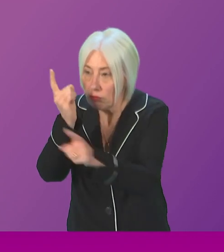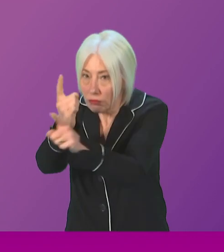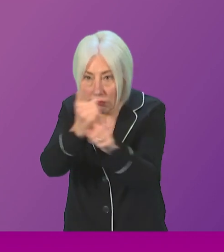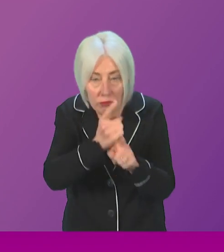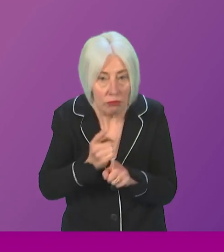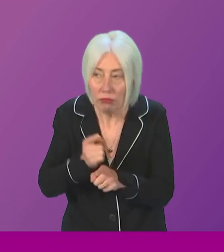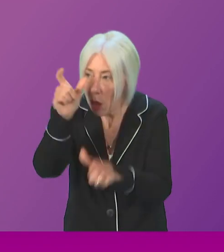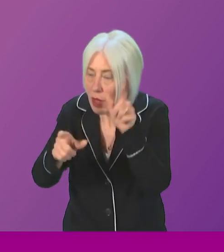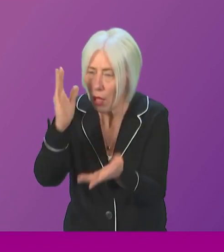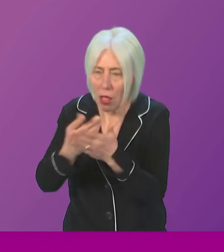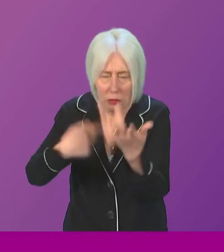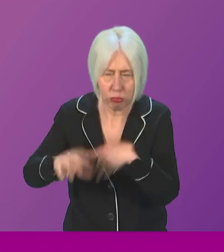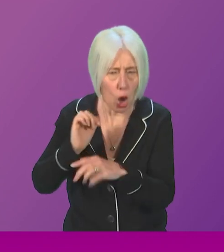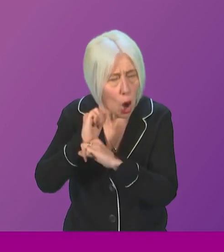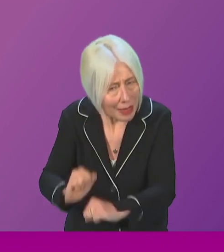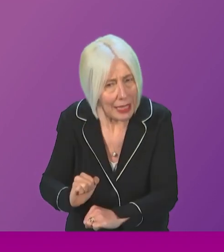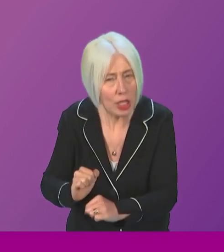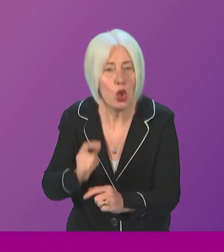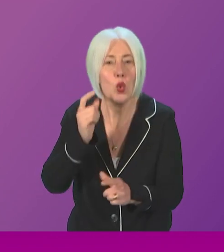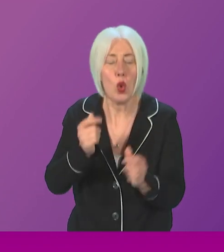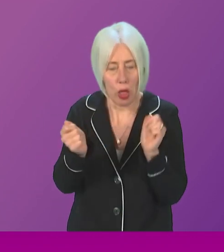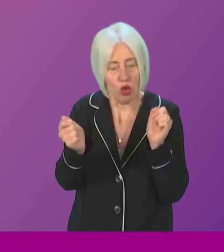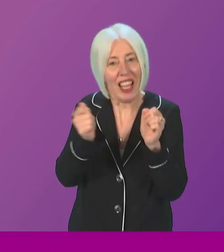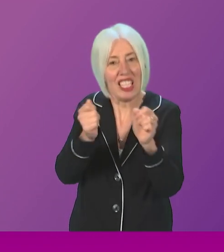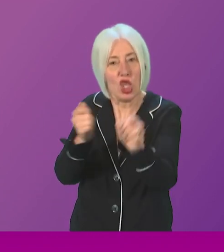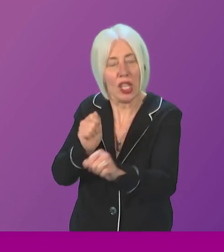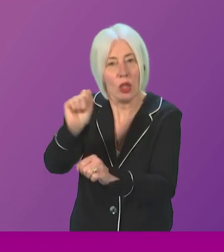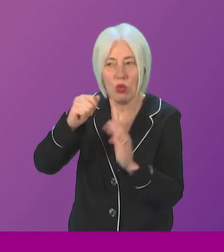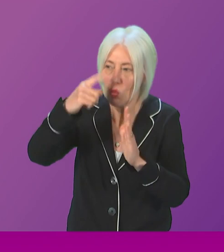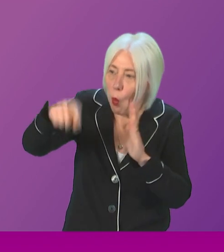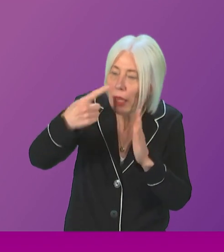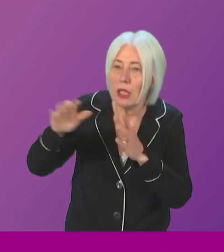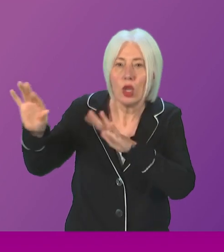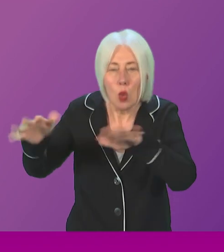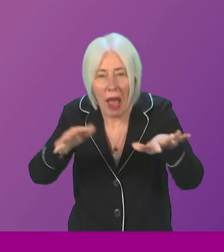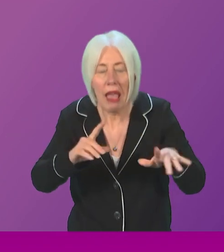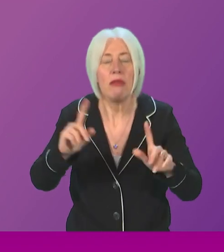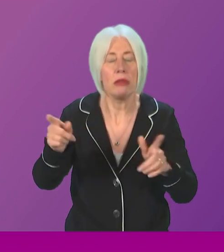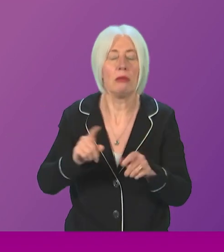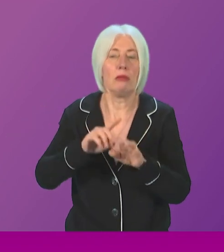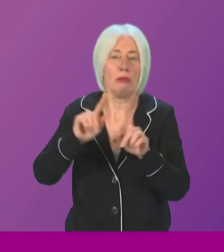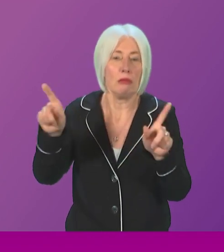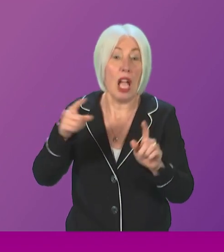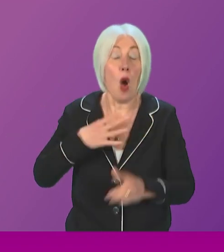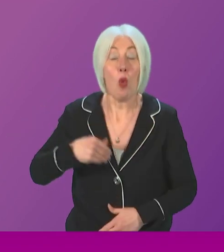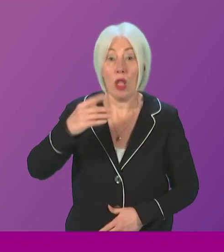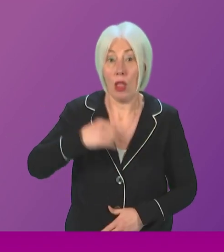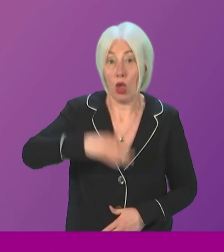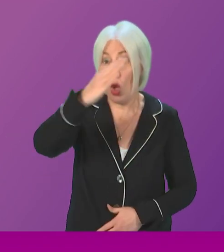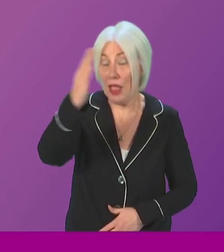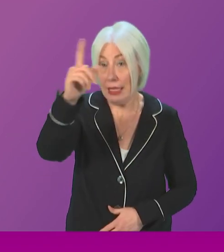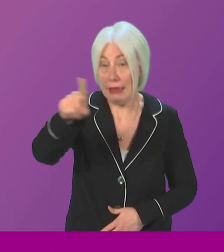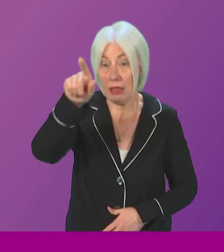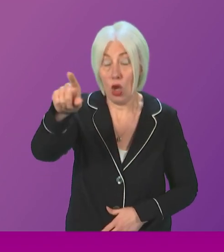who are absolutely committed to that just transition. That just transition particularly in the North-East. I want the North-East of Scotland to be the net zero